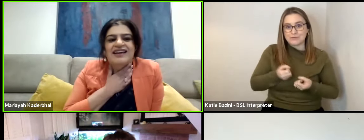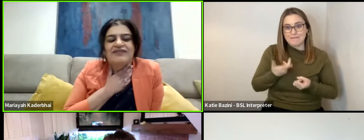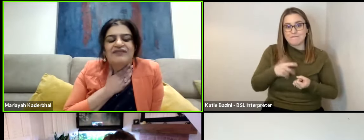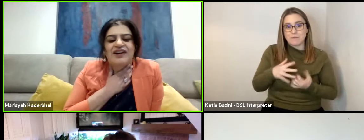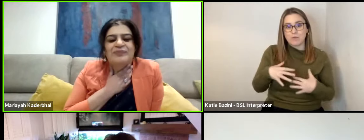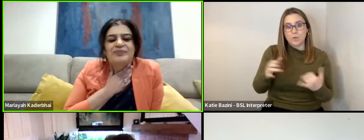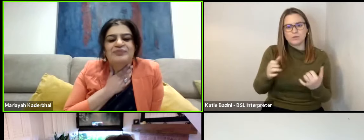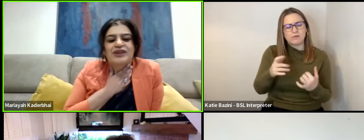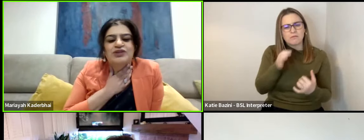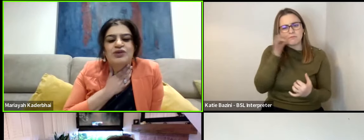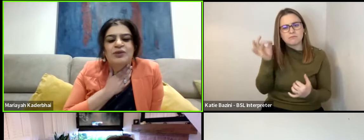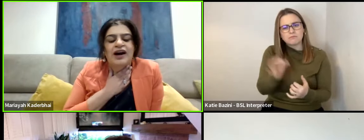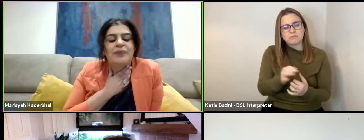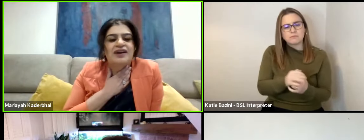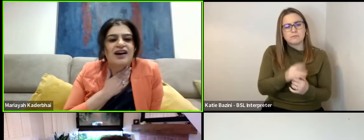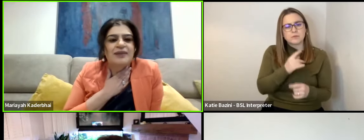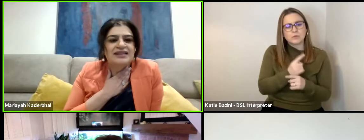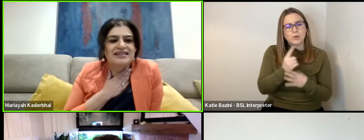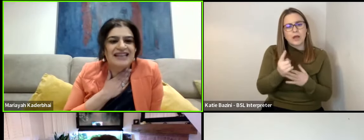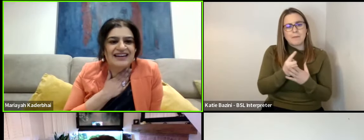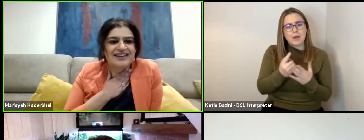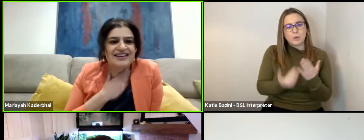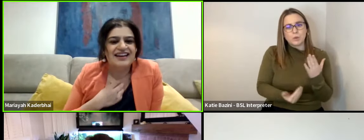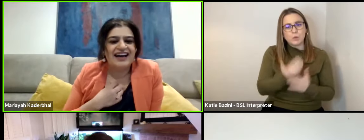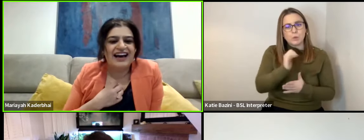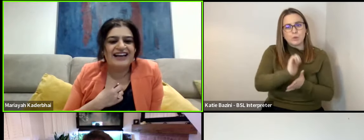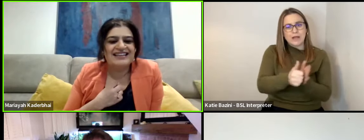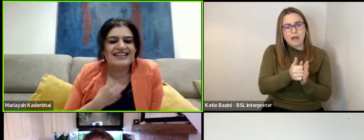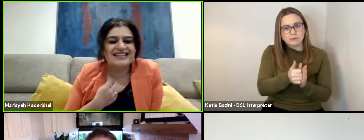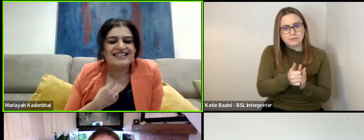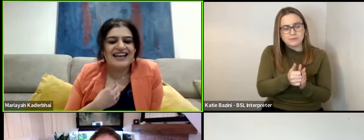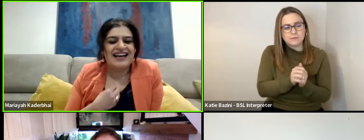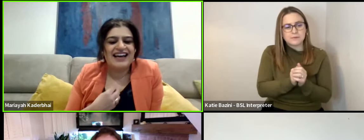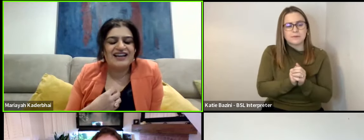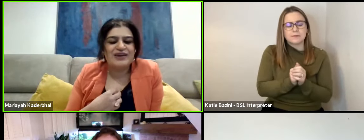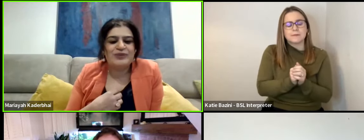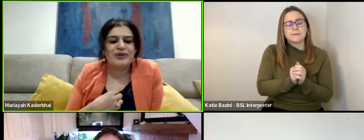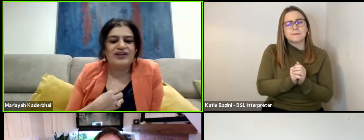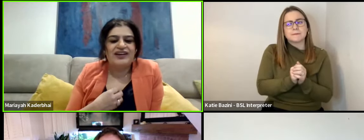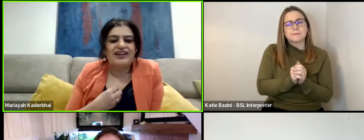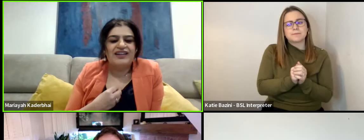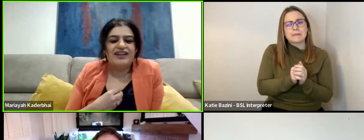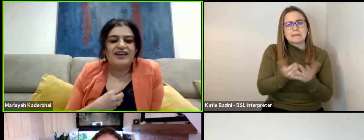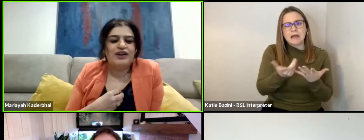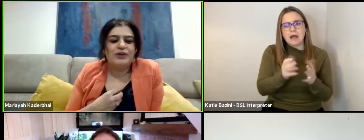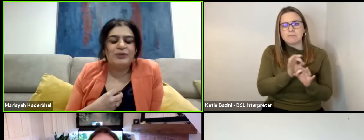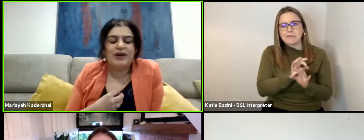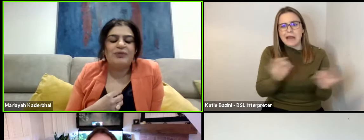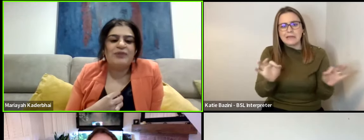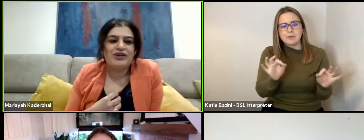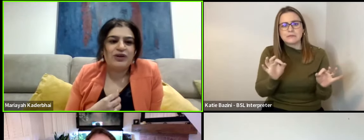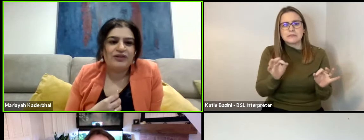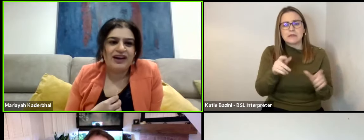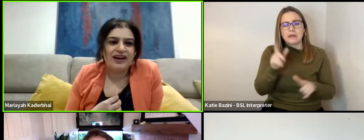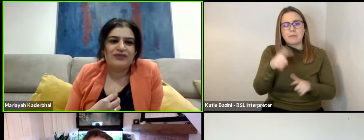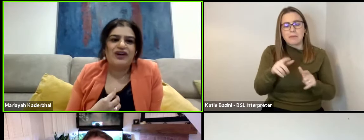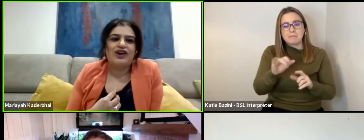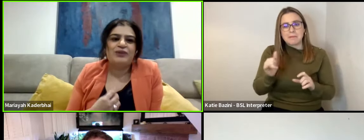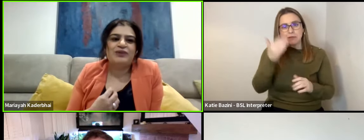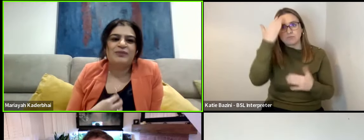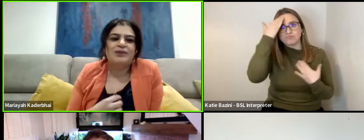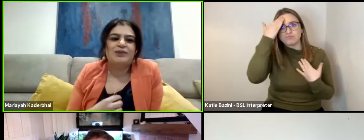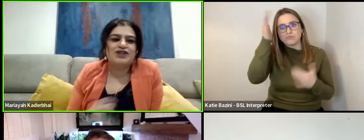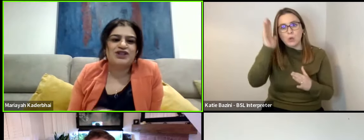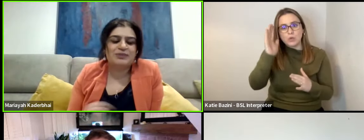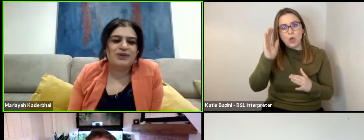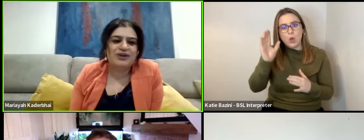asking if, talking about up and coming talent and is there anyone that, you know, people may not have heard of at